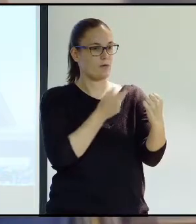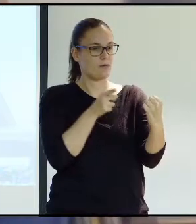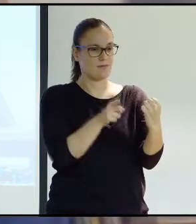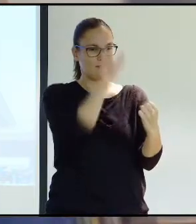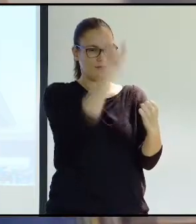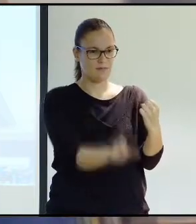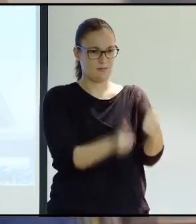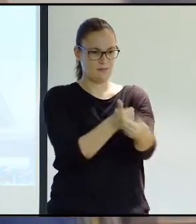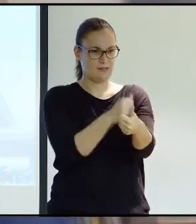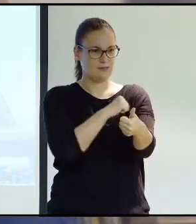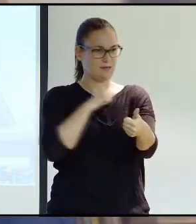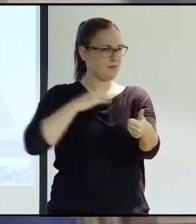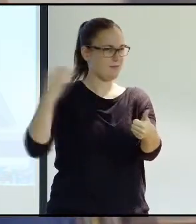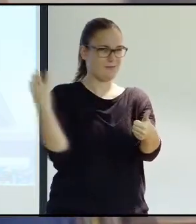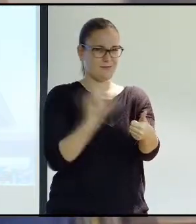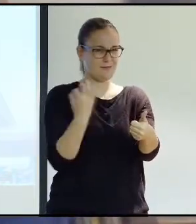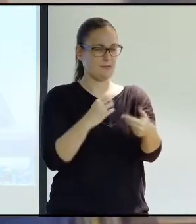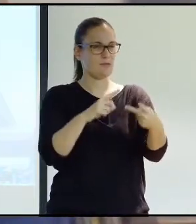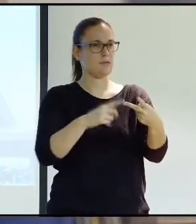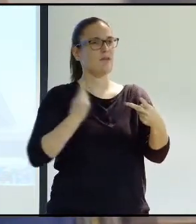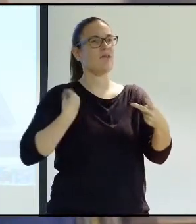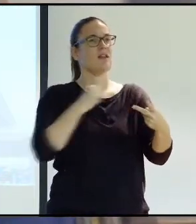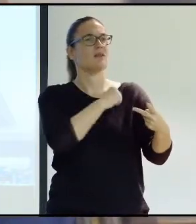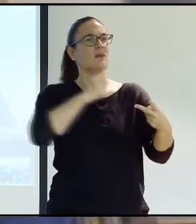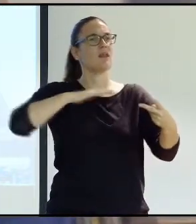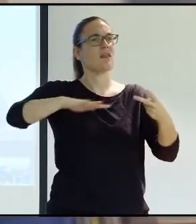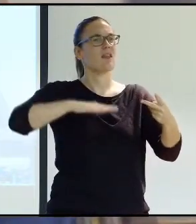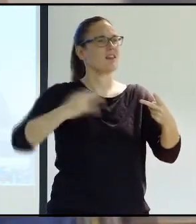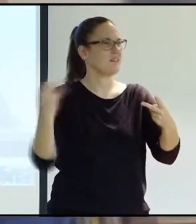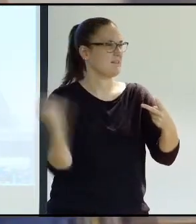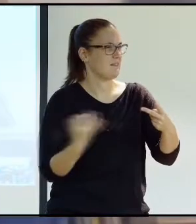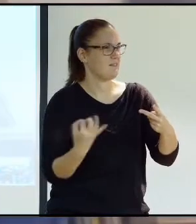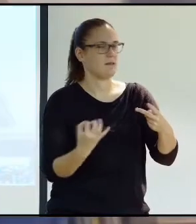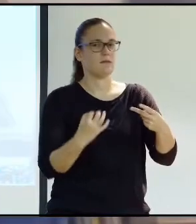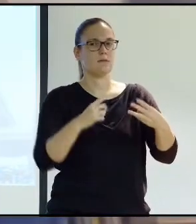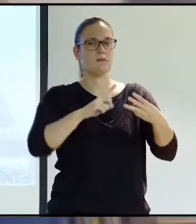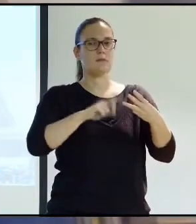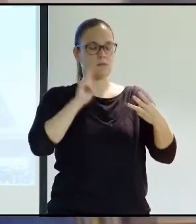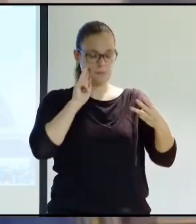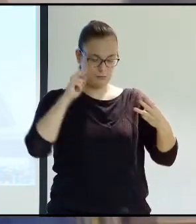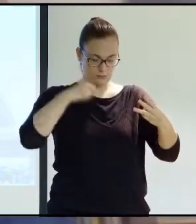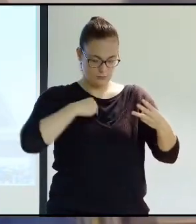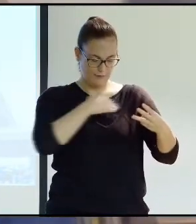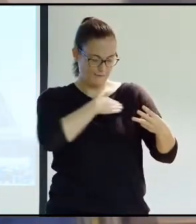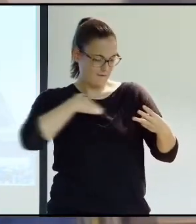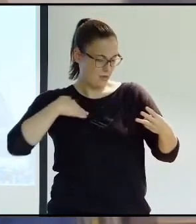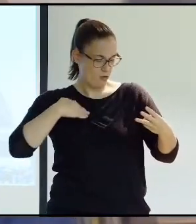and explain to people what personal assistance is and